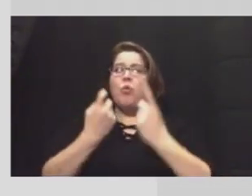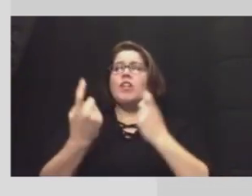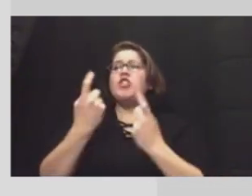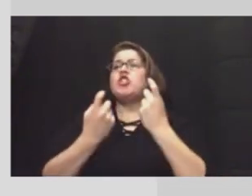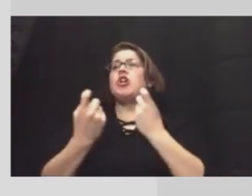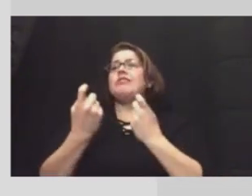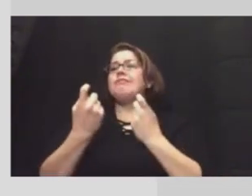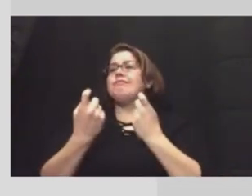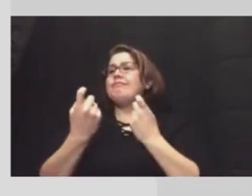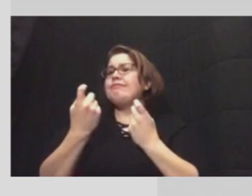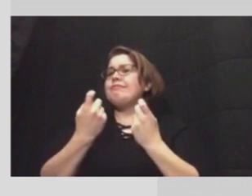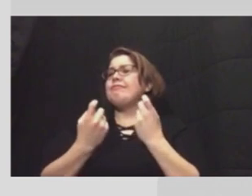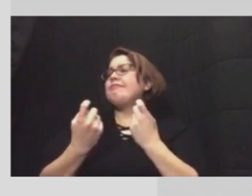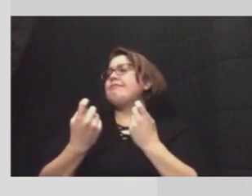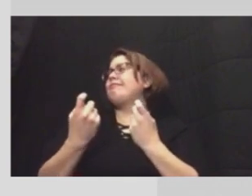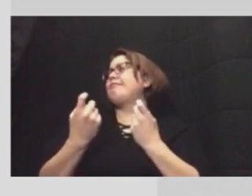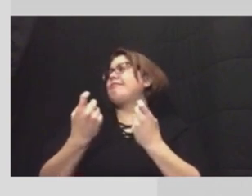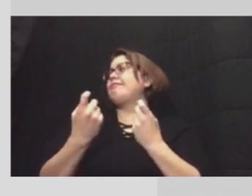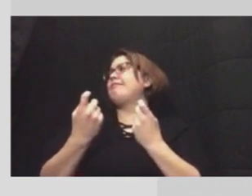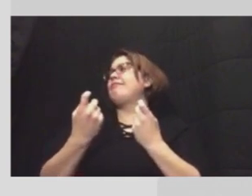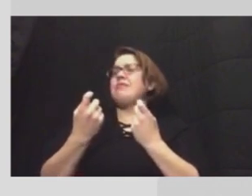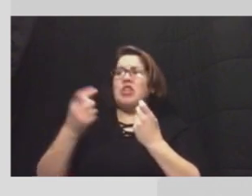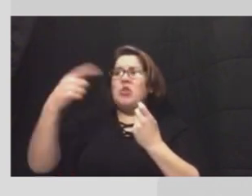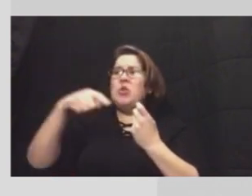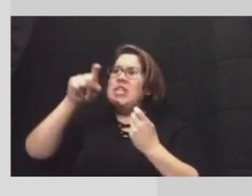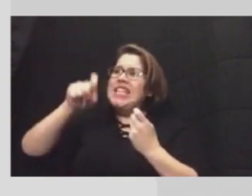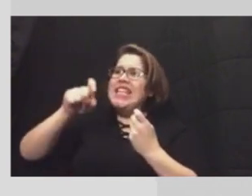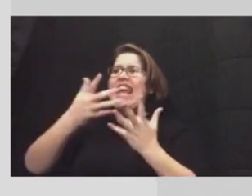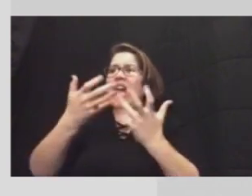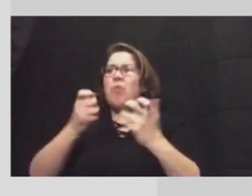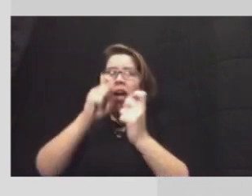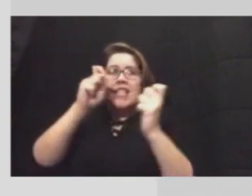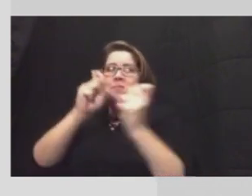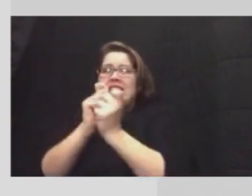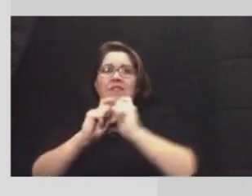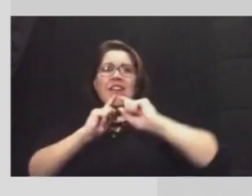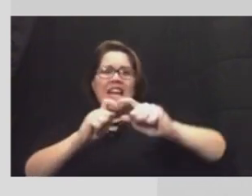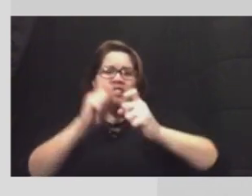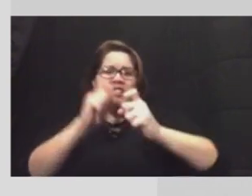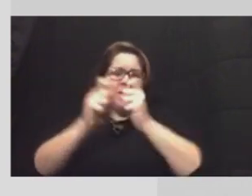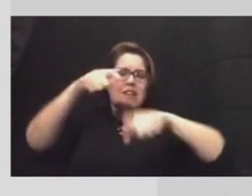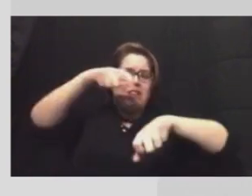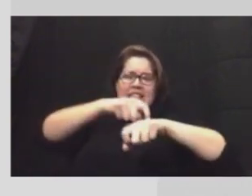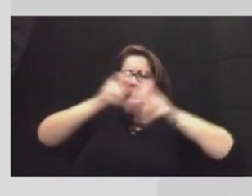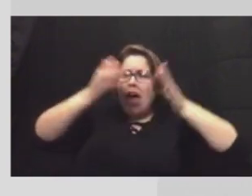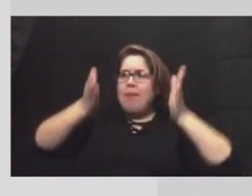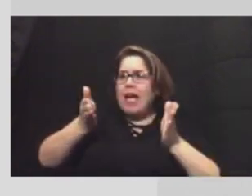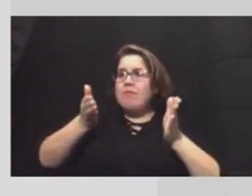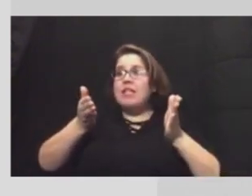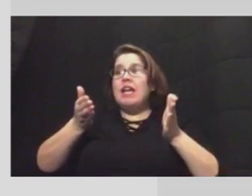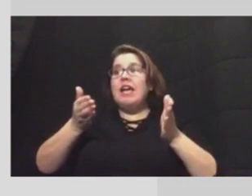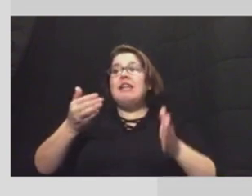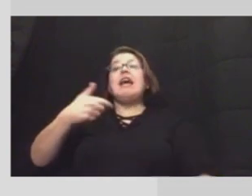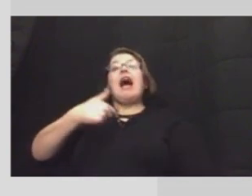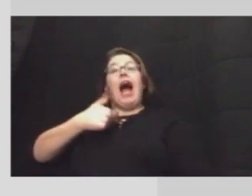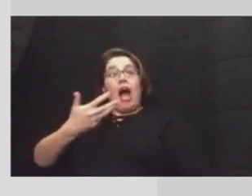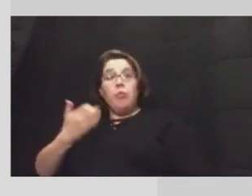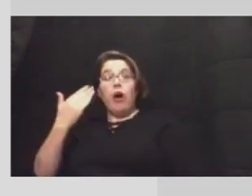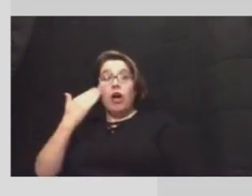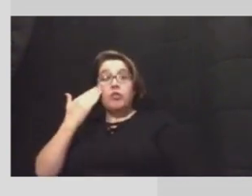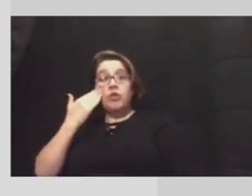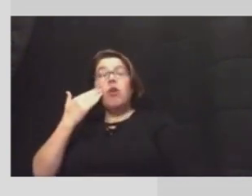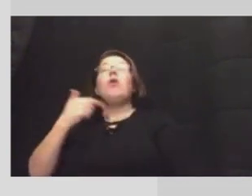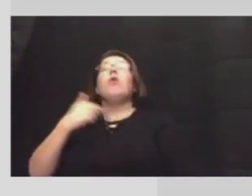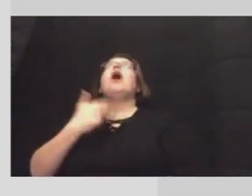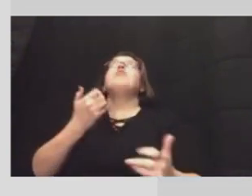are the need and want for definitive answers and and times um and and i want to know i wanted to